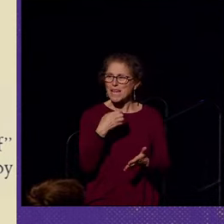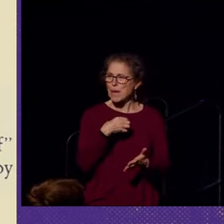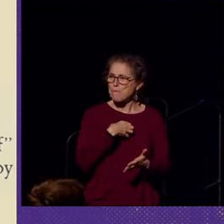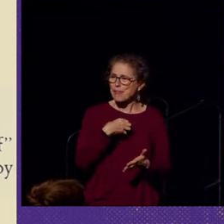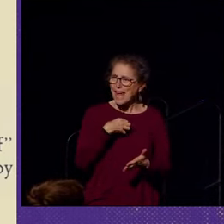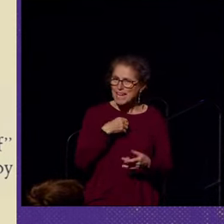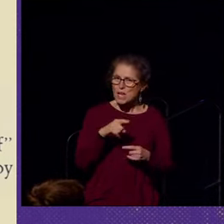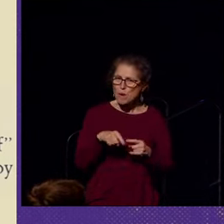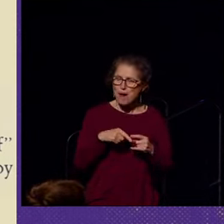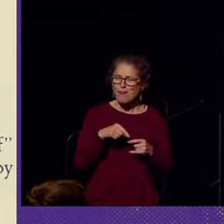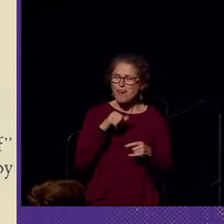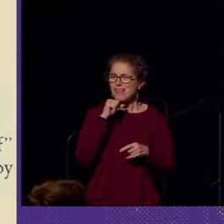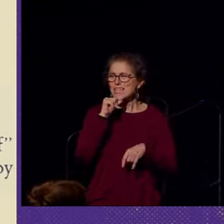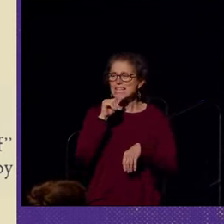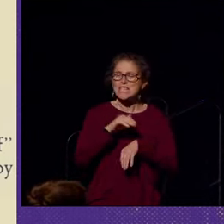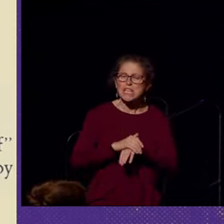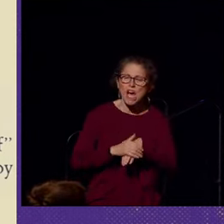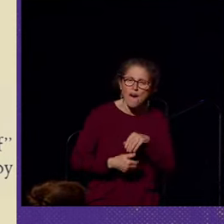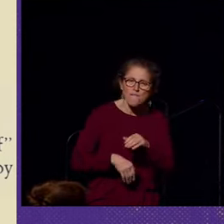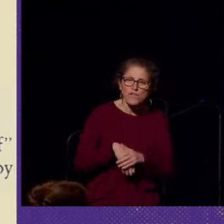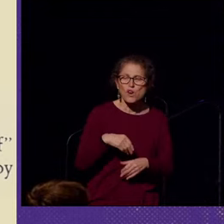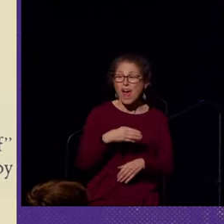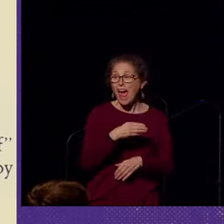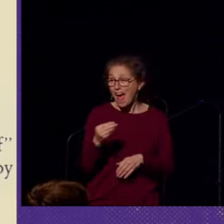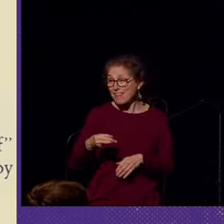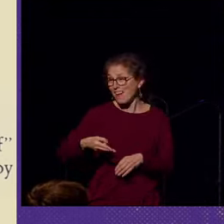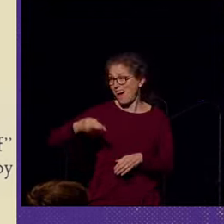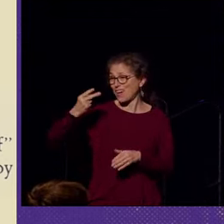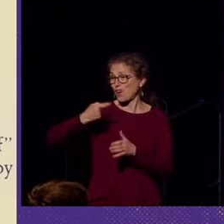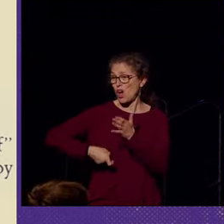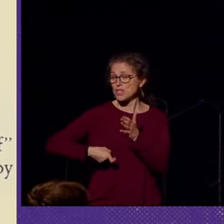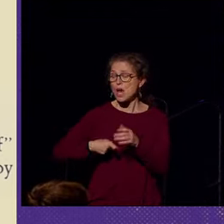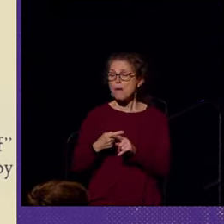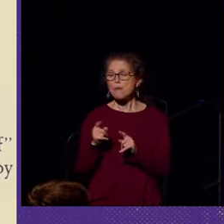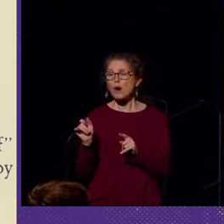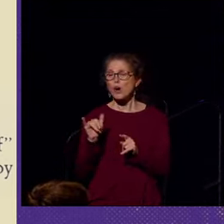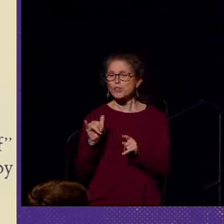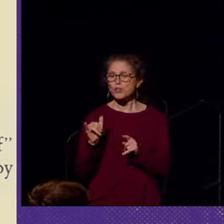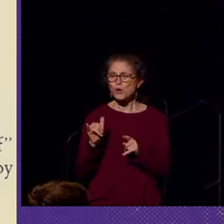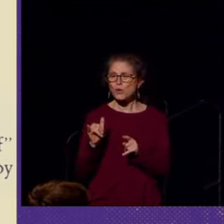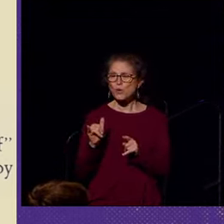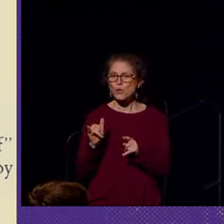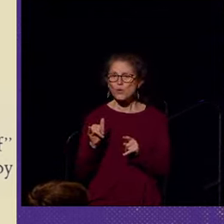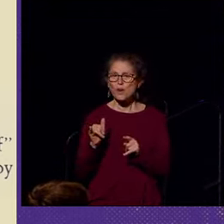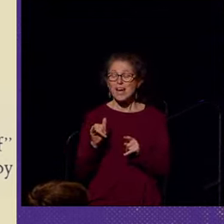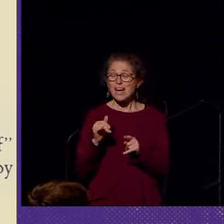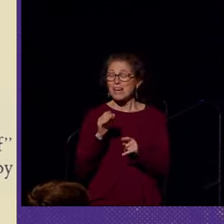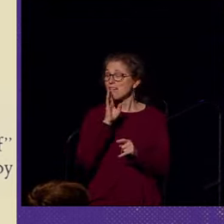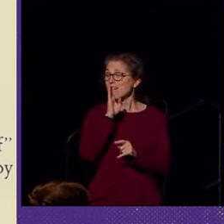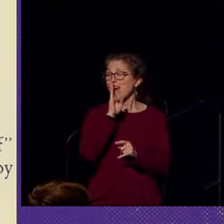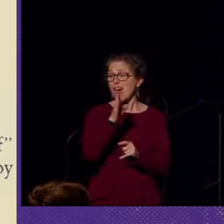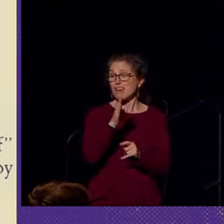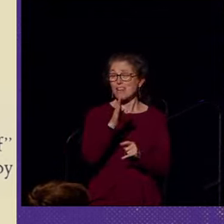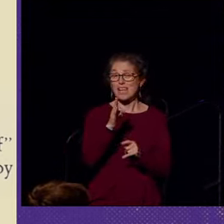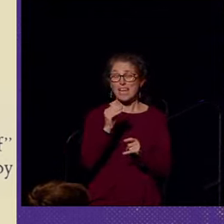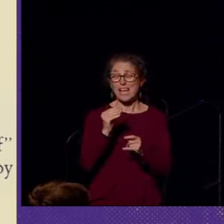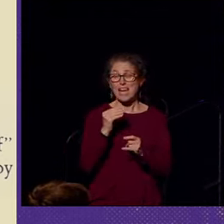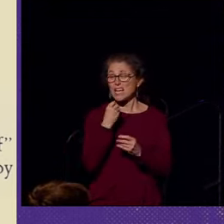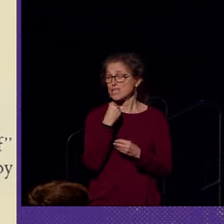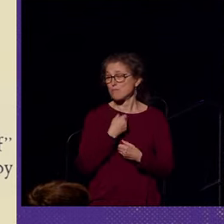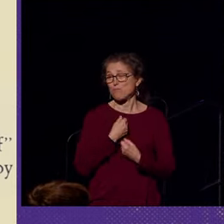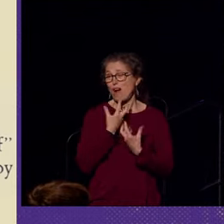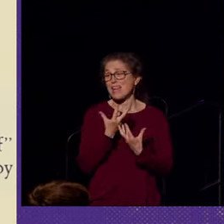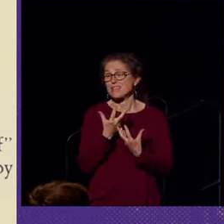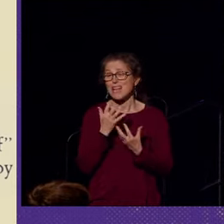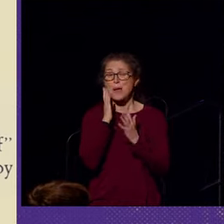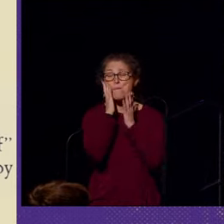about the discomfort and the high cost, but also candidly expressed embarrassment about revealing